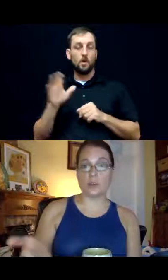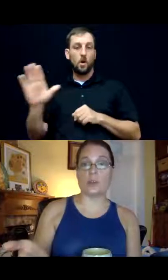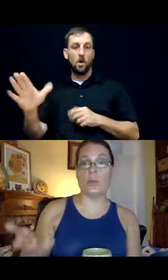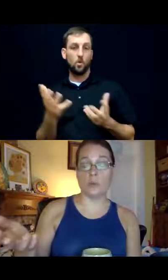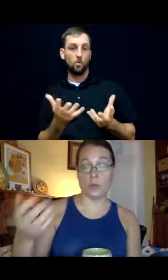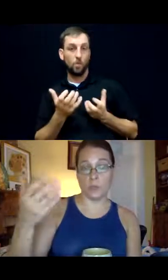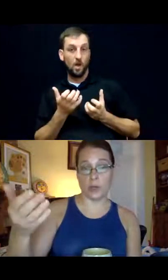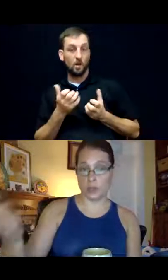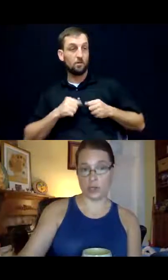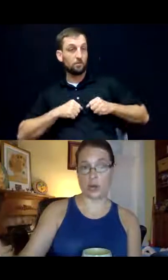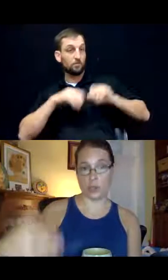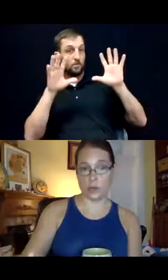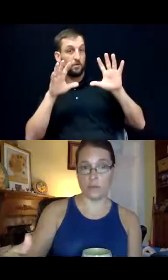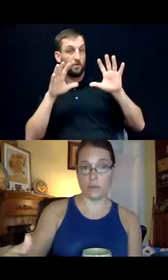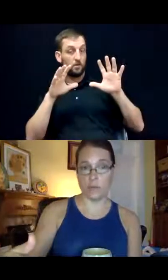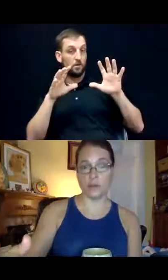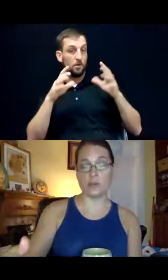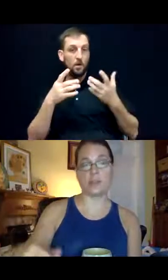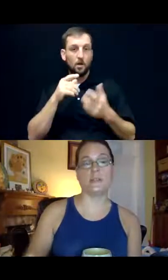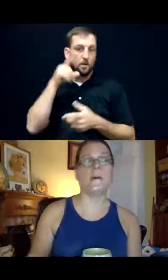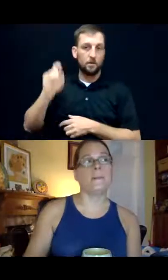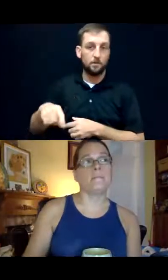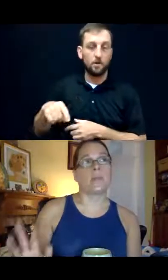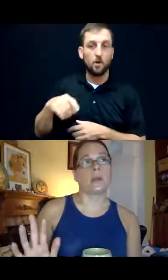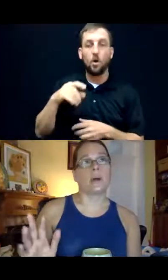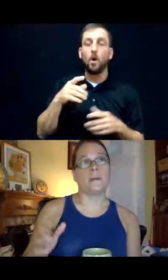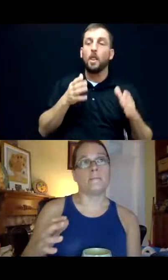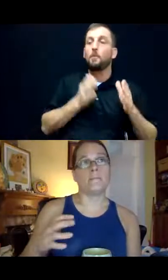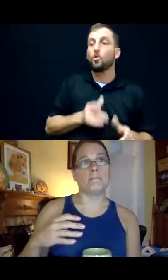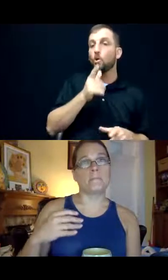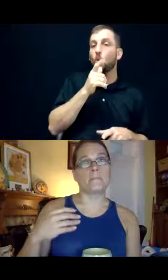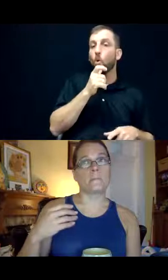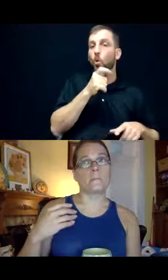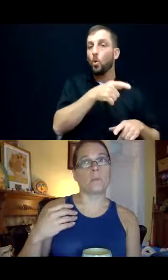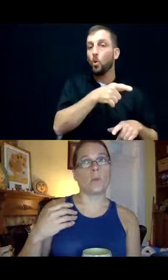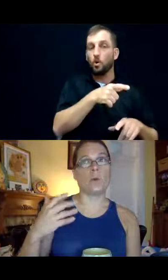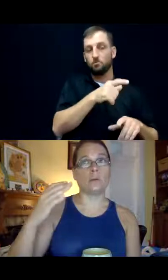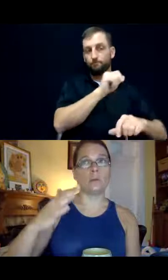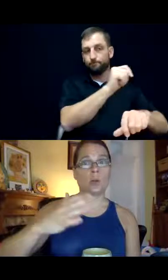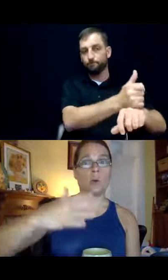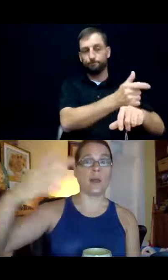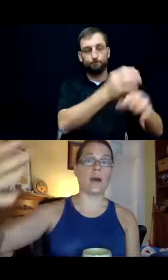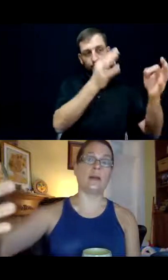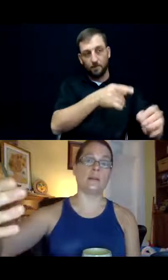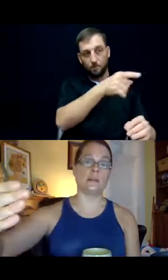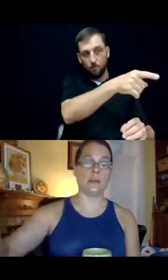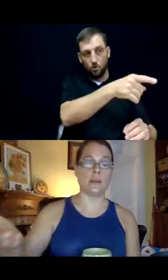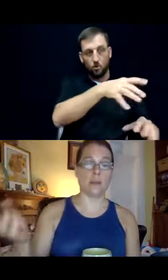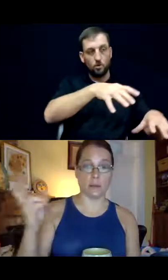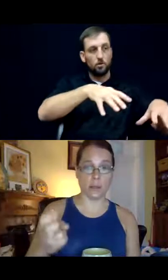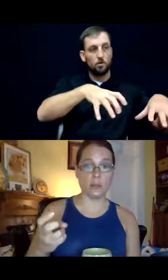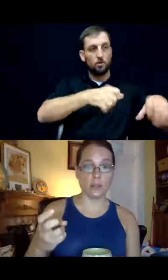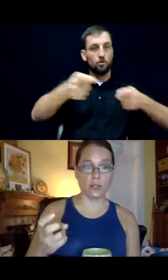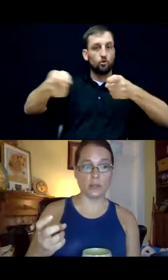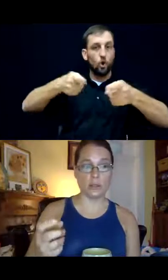the person who put is put in charge of the interdict, um, will go beyond the